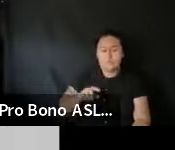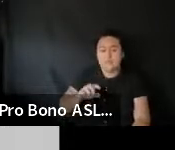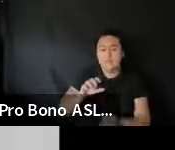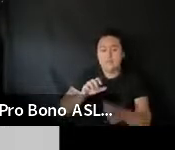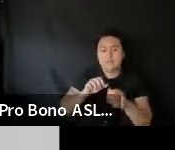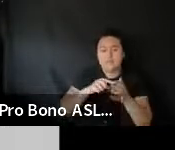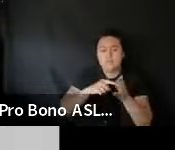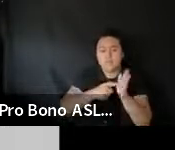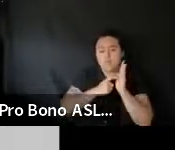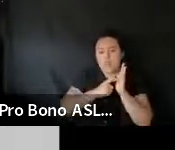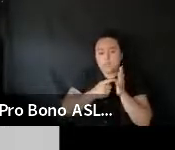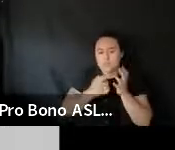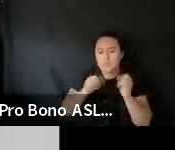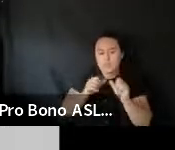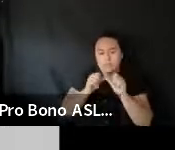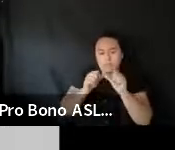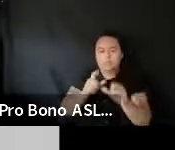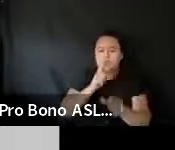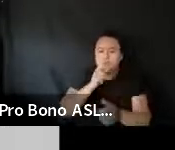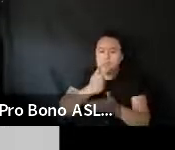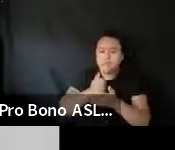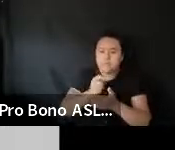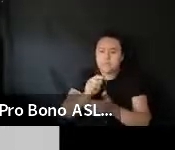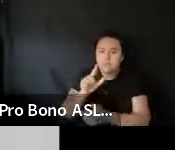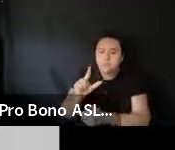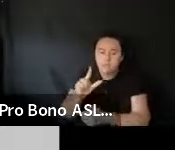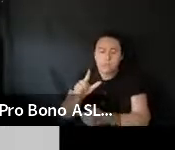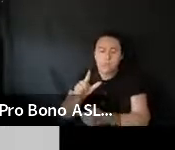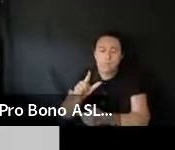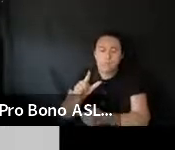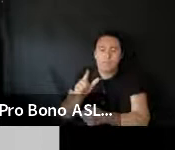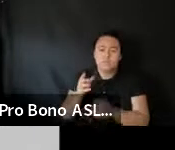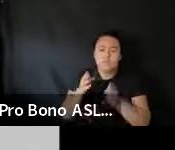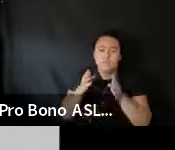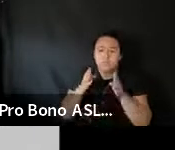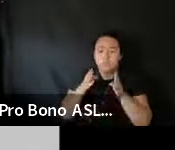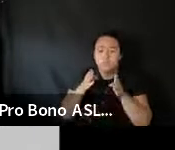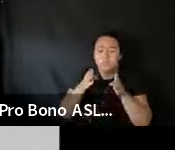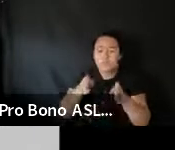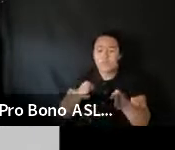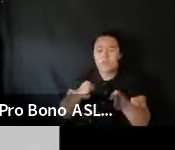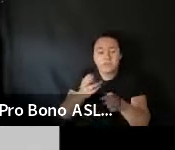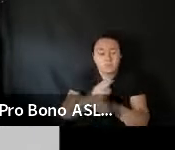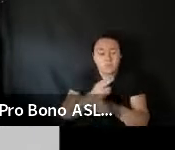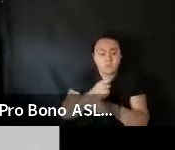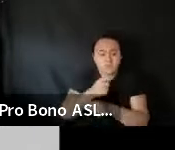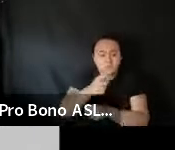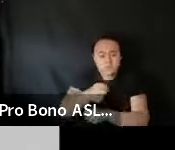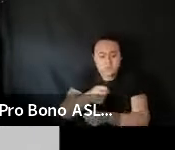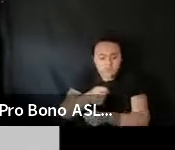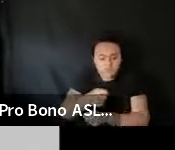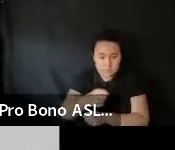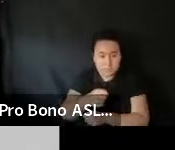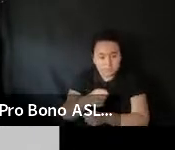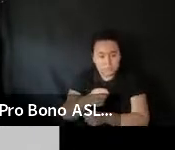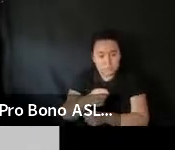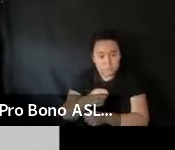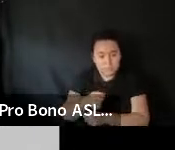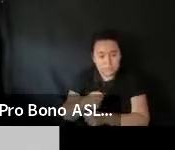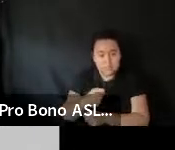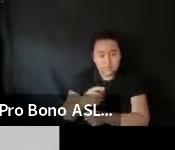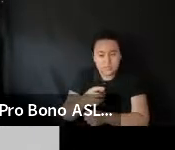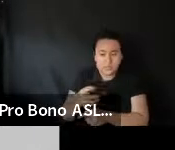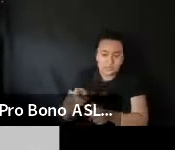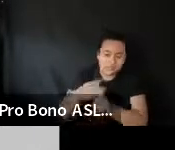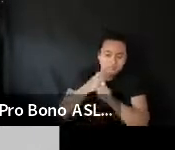So I think that's a really helpful tool. Or instrument. And. And using. Using that to. To. You know. Gain investors.